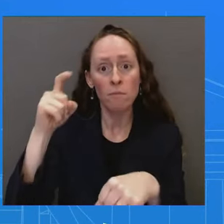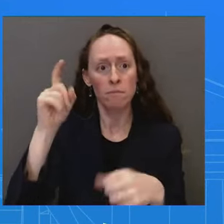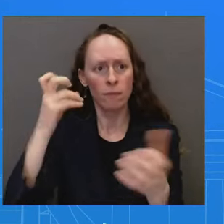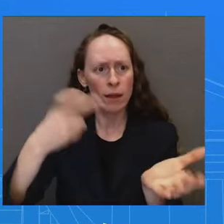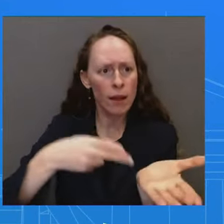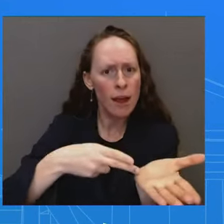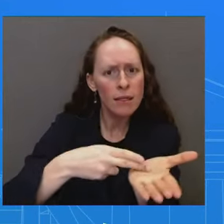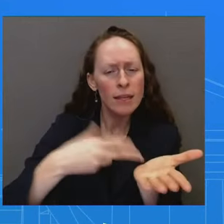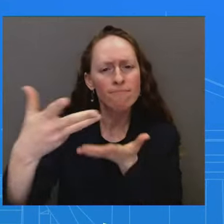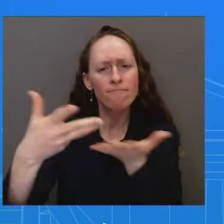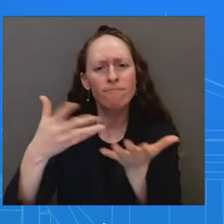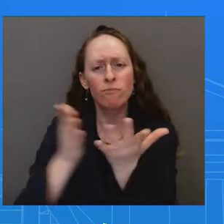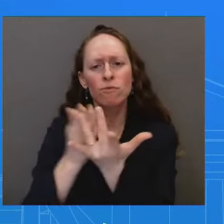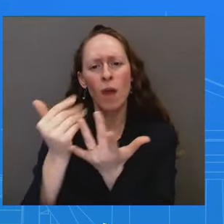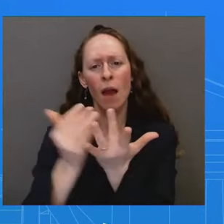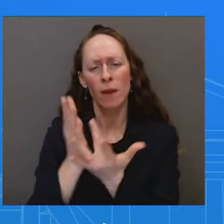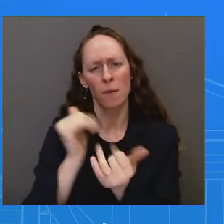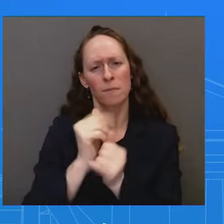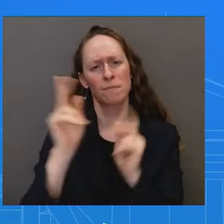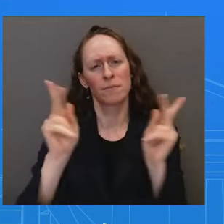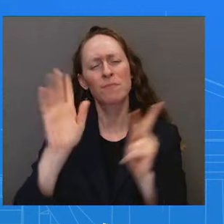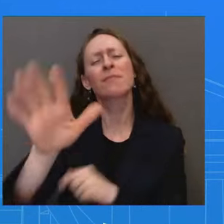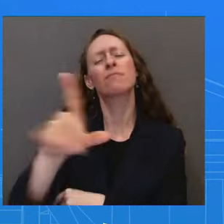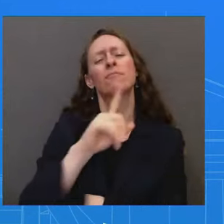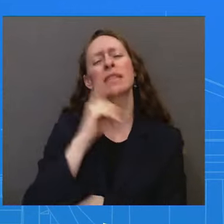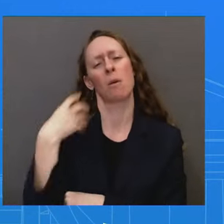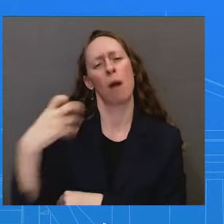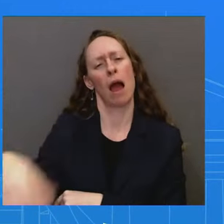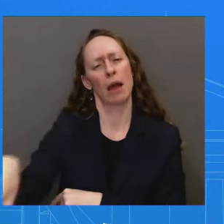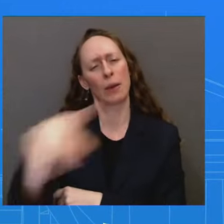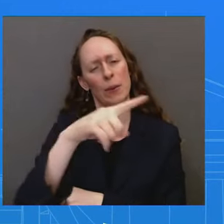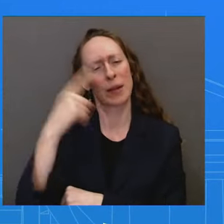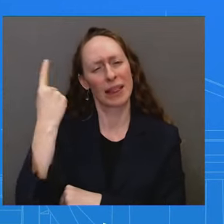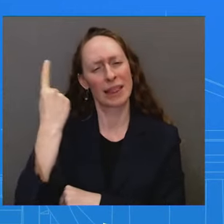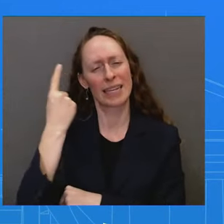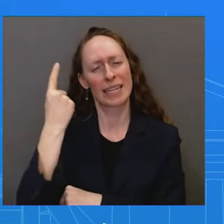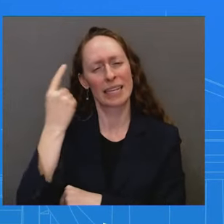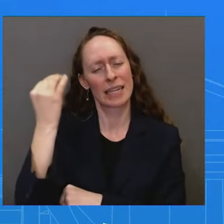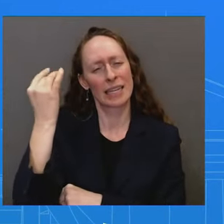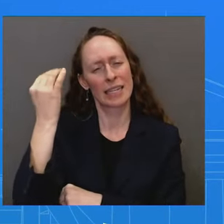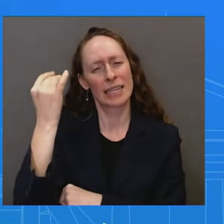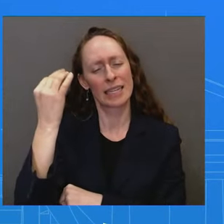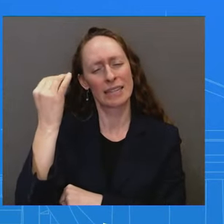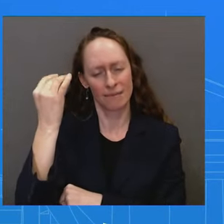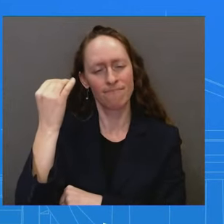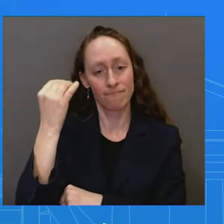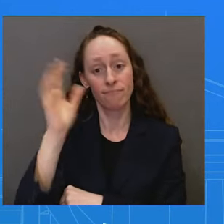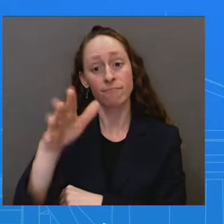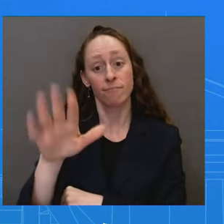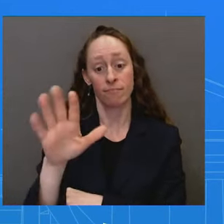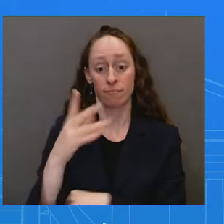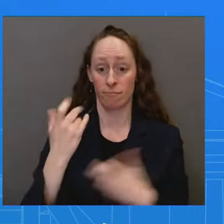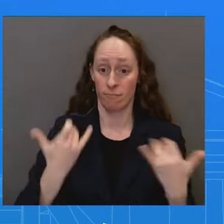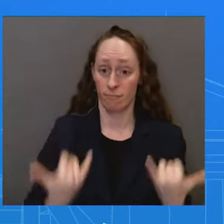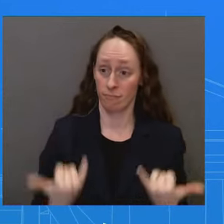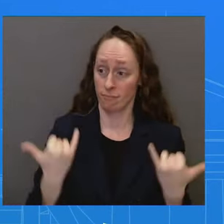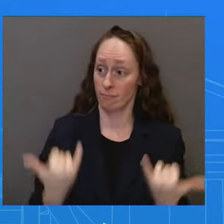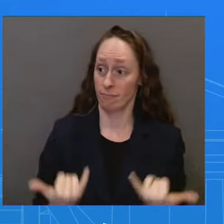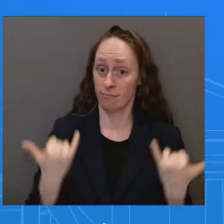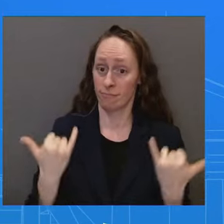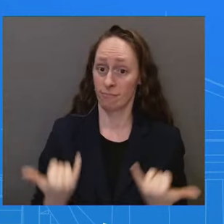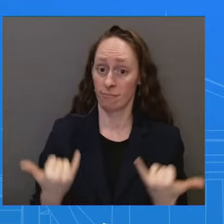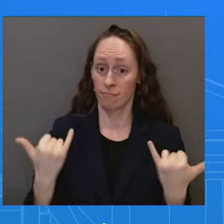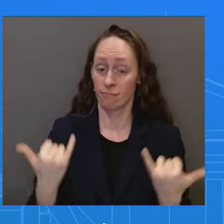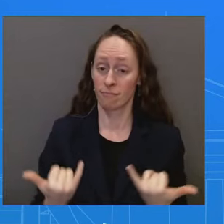we all recognize that this didn't unfold the way it should have on so many levels. Not just the